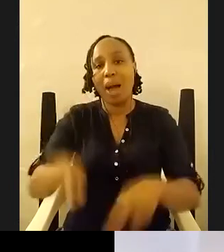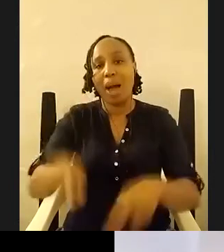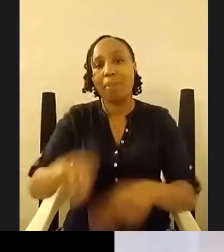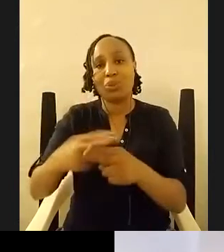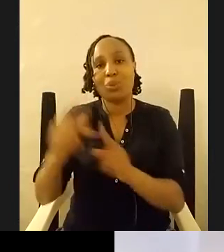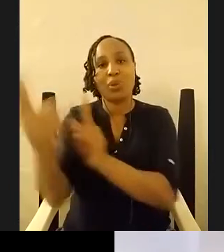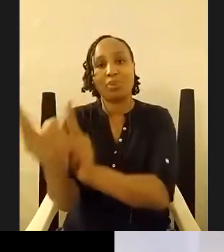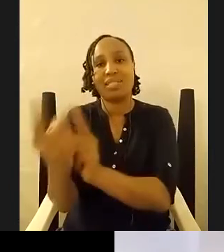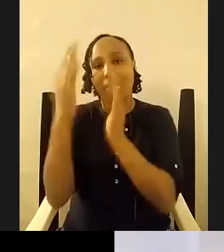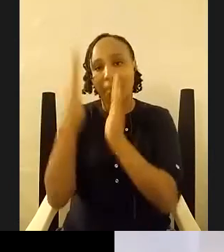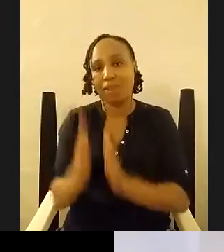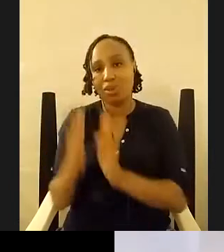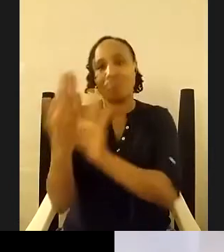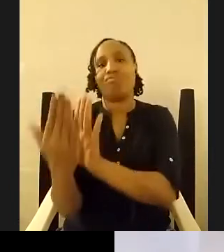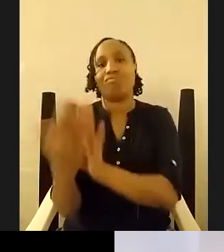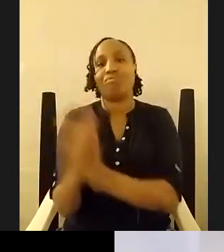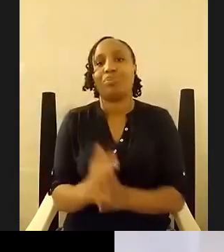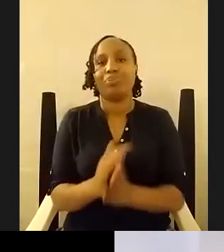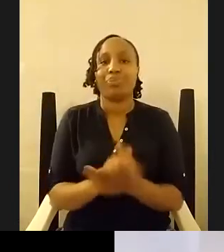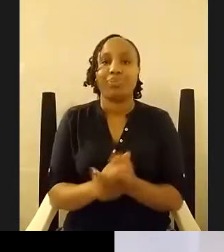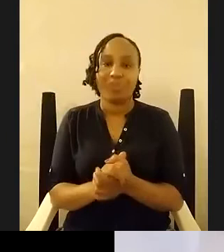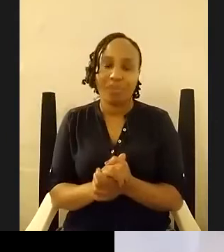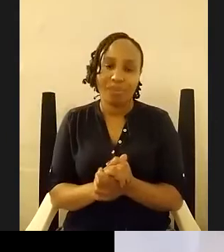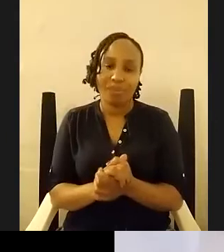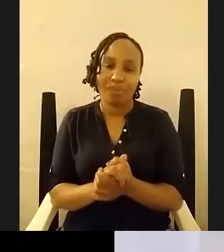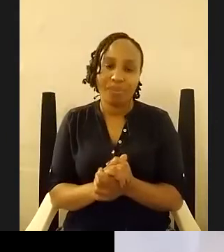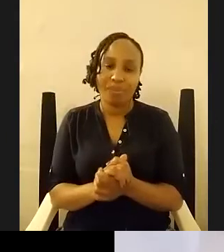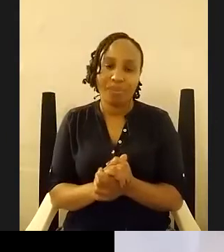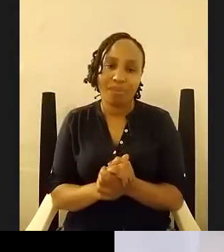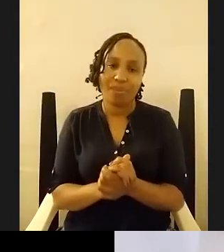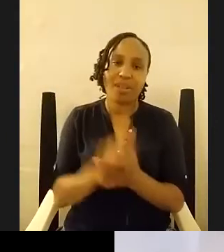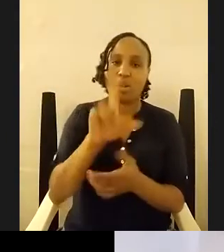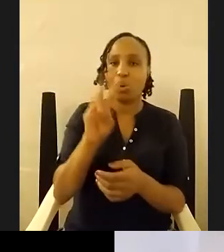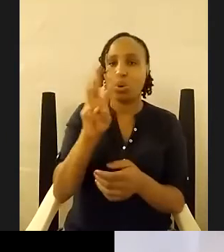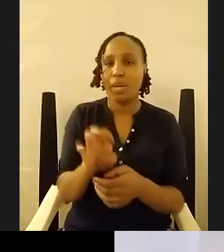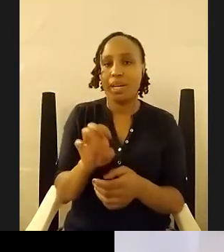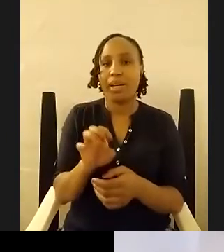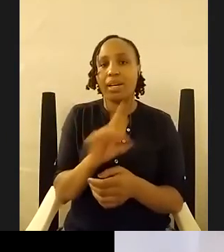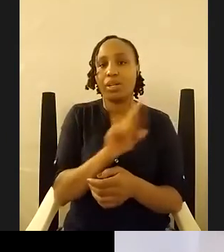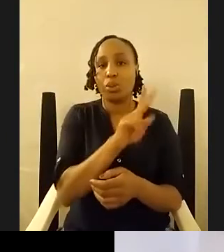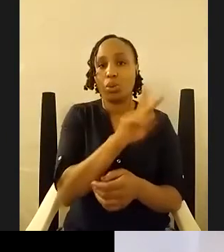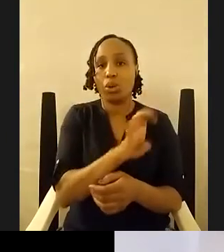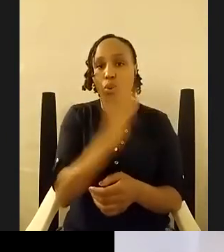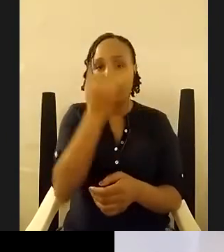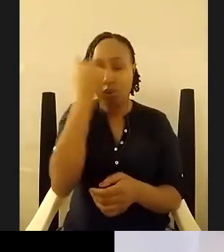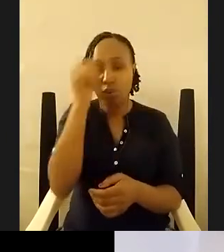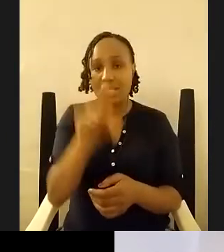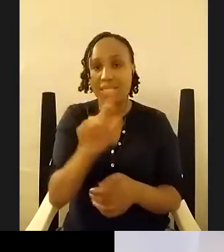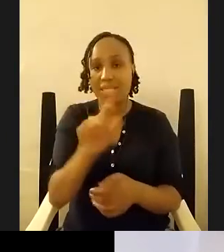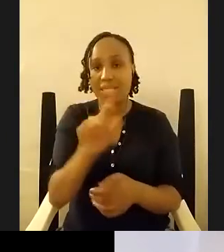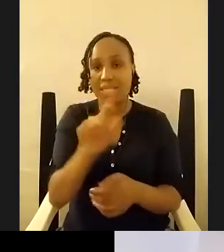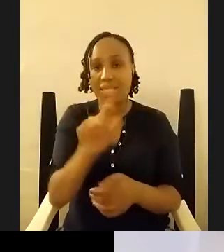instrumental to the growth yeah lolway and duke because yeah he's kind of been the advisor yeah fairy